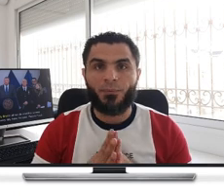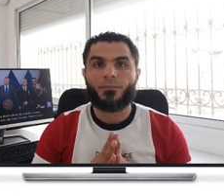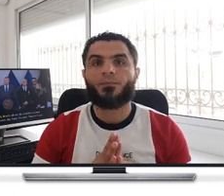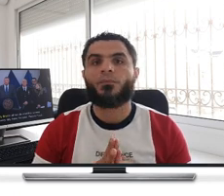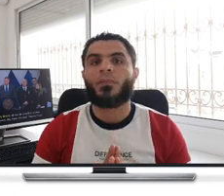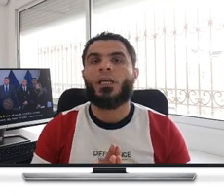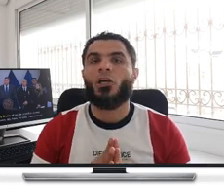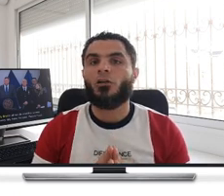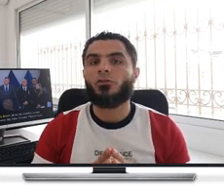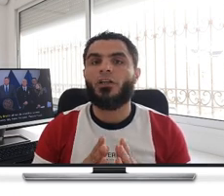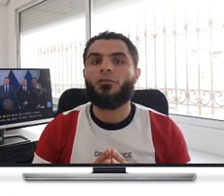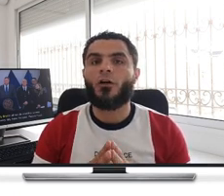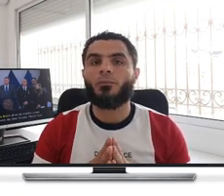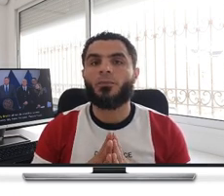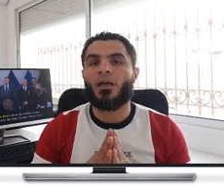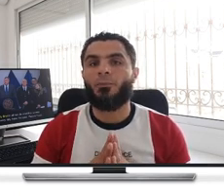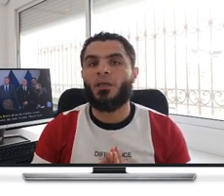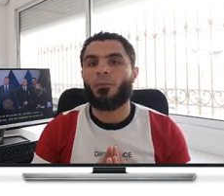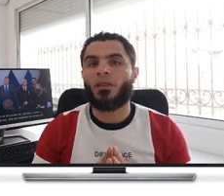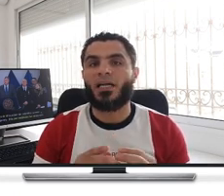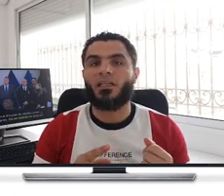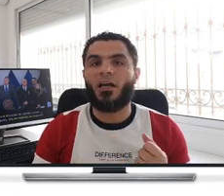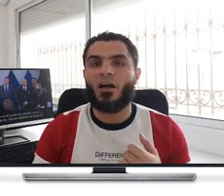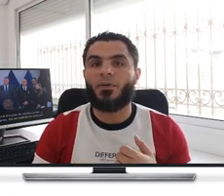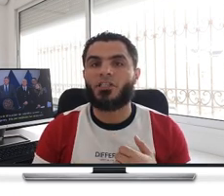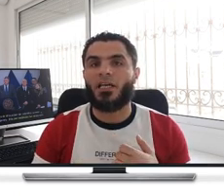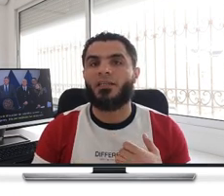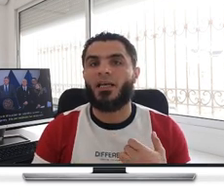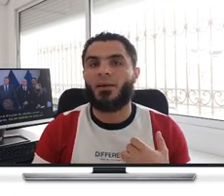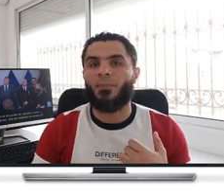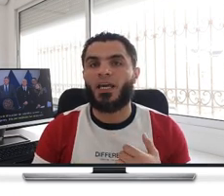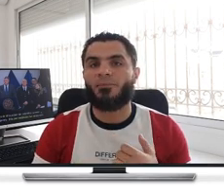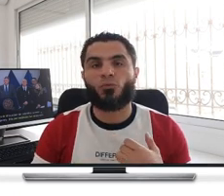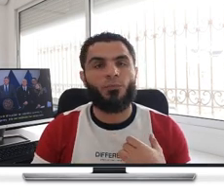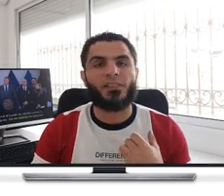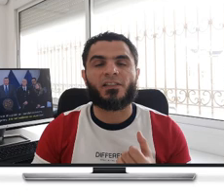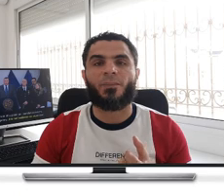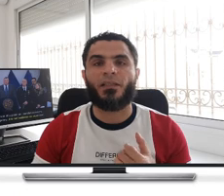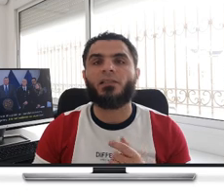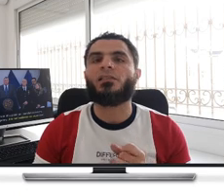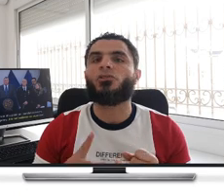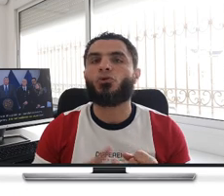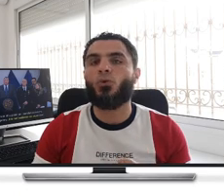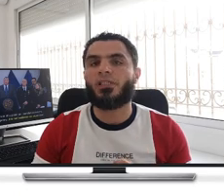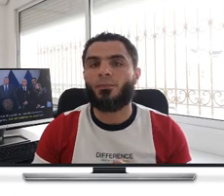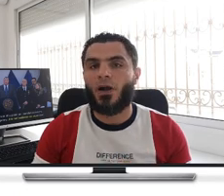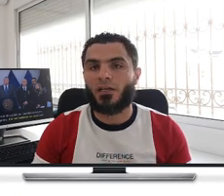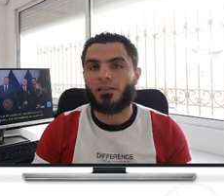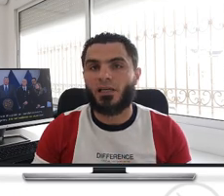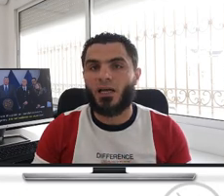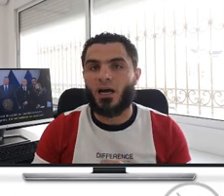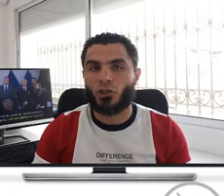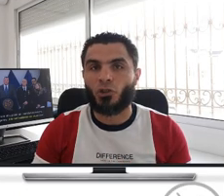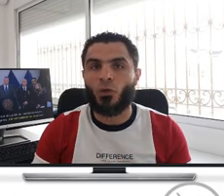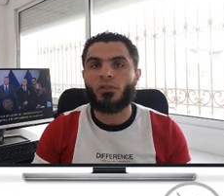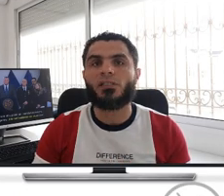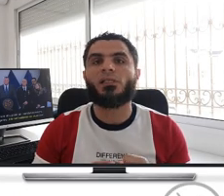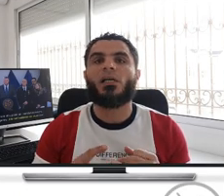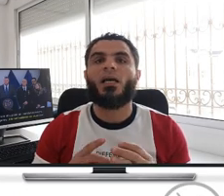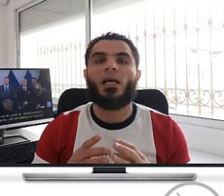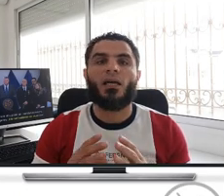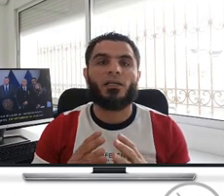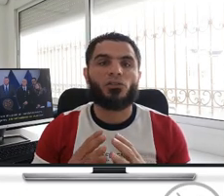slippery. He also informed people that garbage and pick-ups will be suspended, schools and parks are